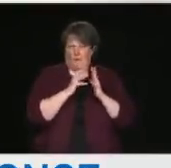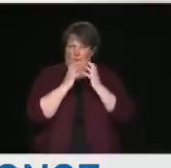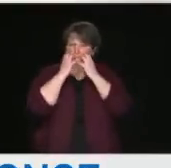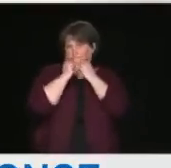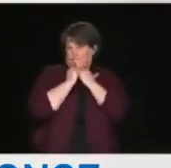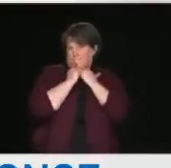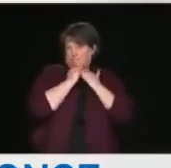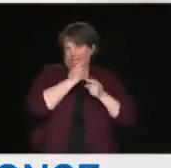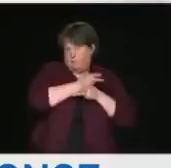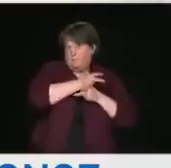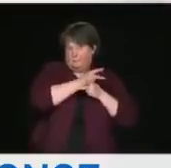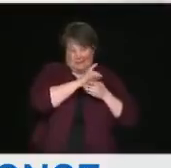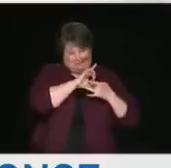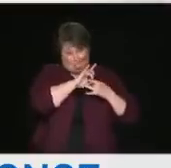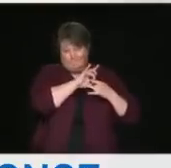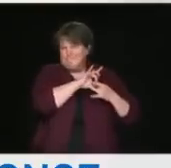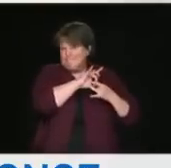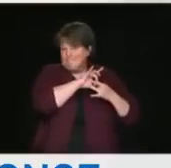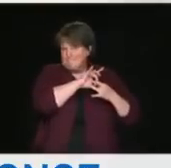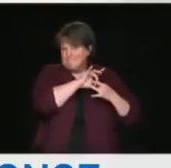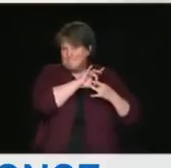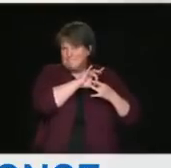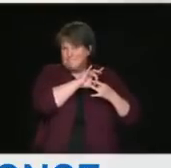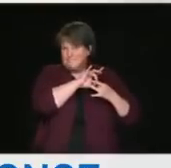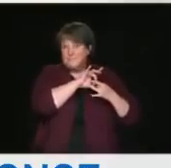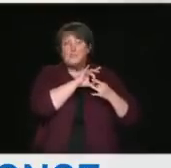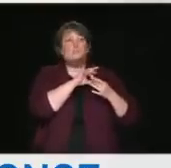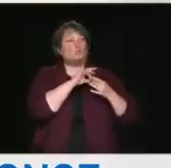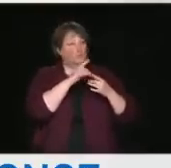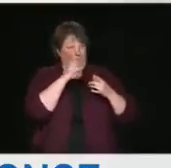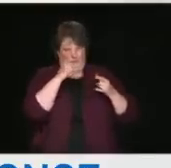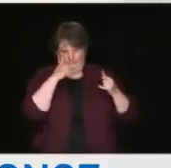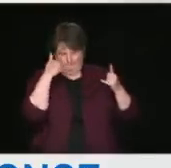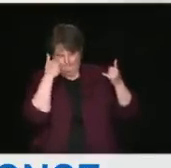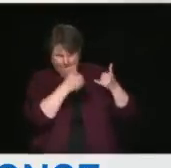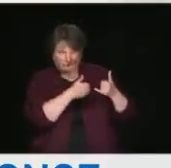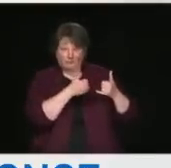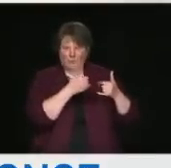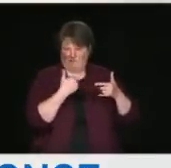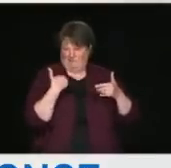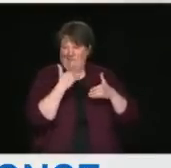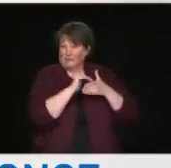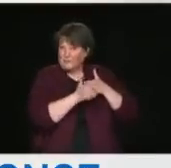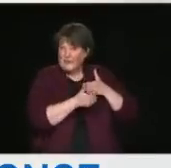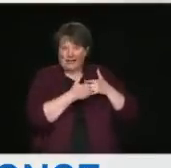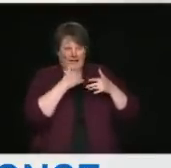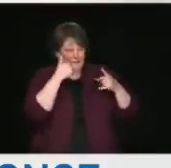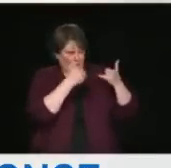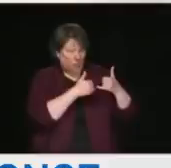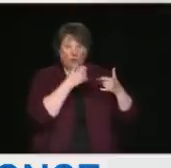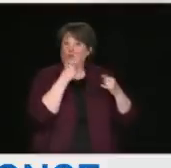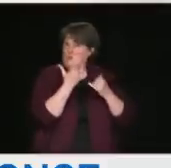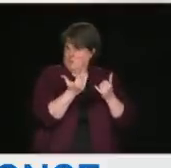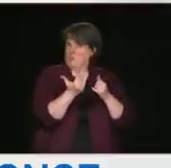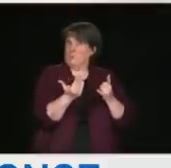We've had many conversations over the weekend, and we've had them today as well, on this issue.